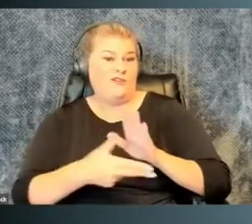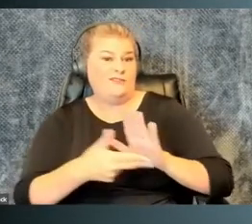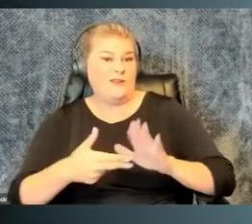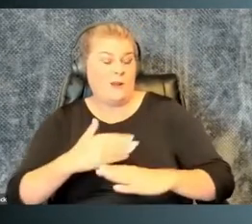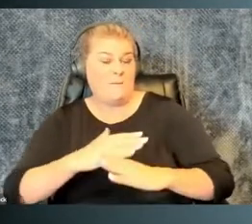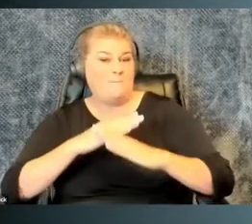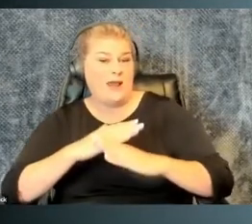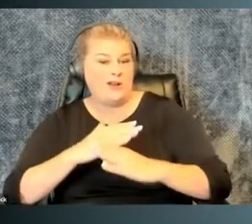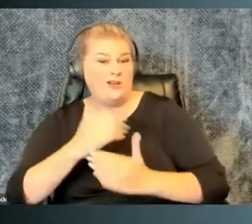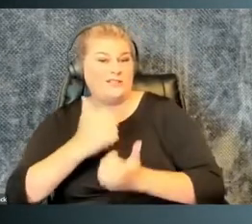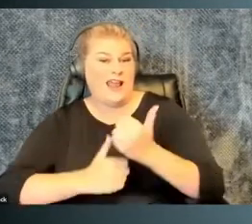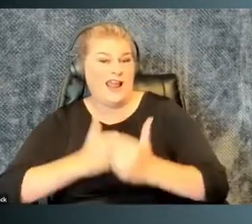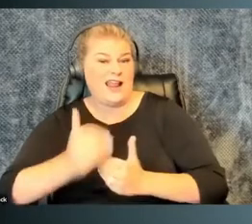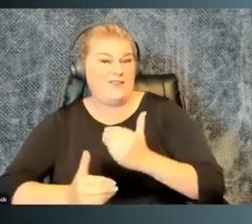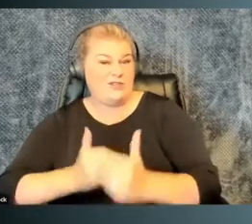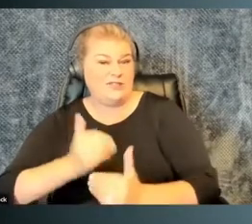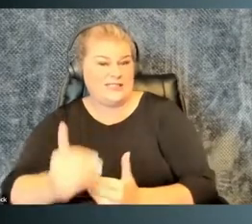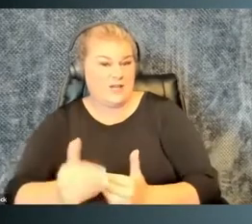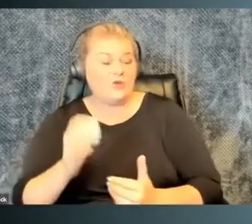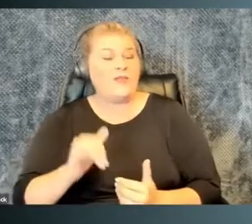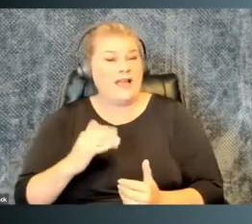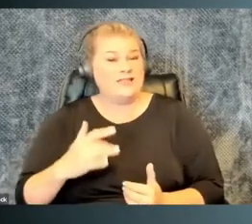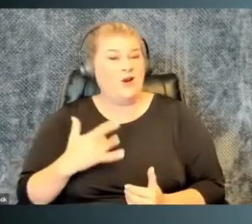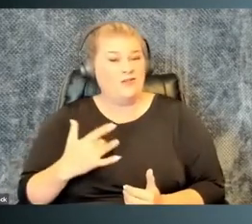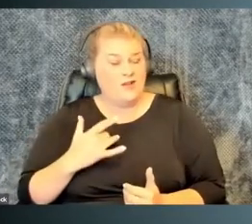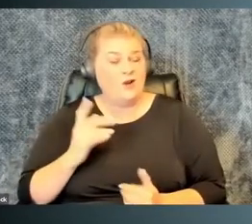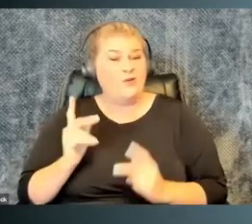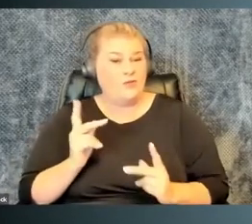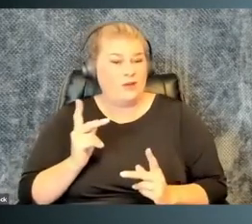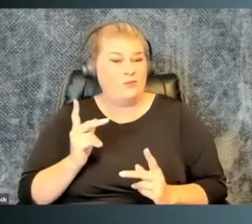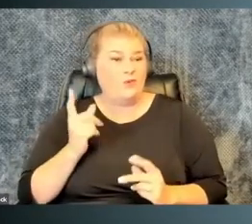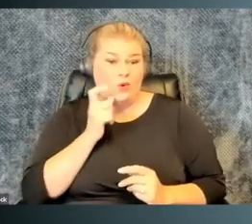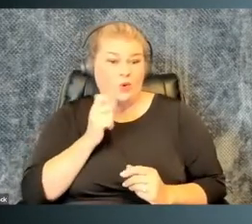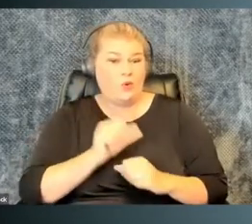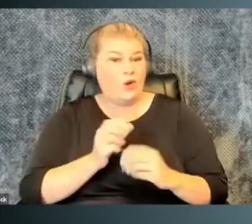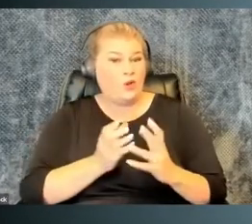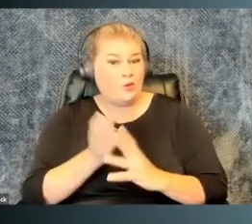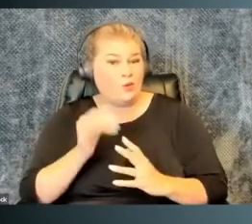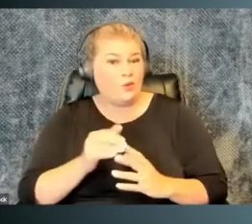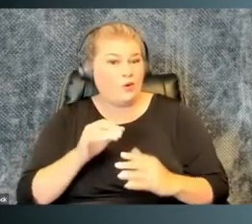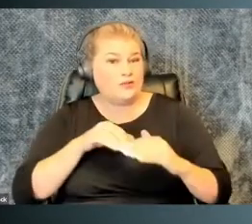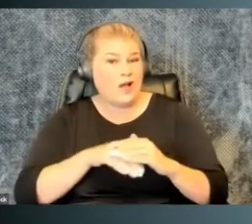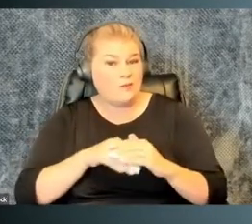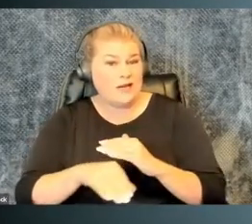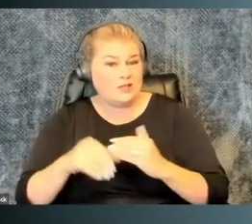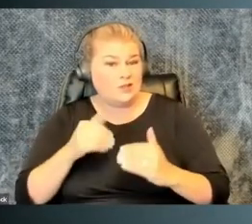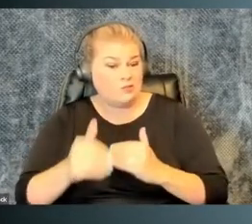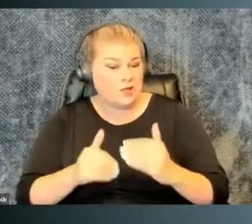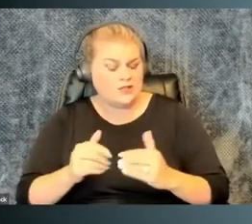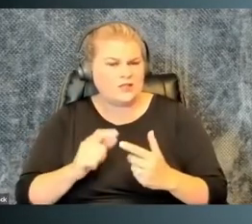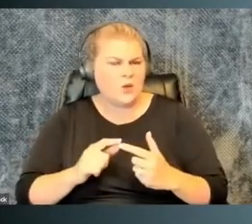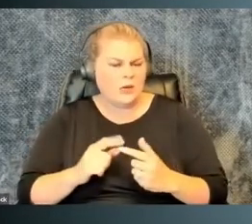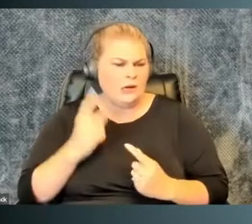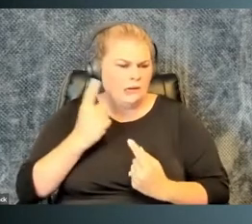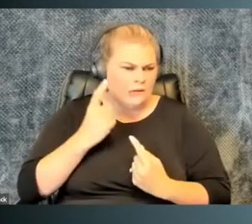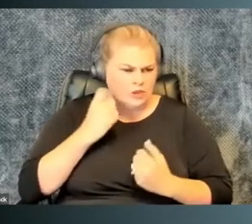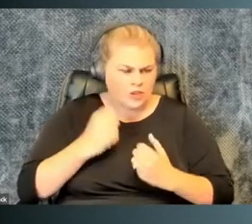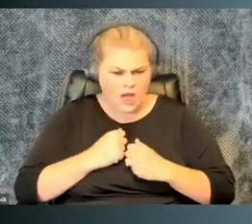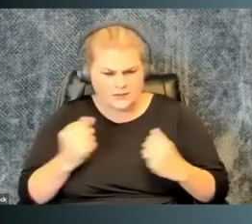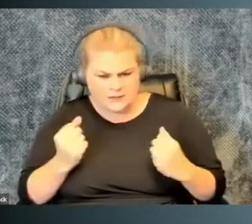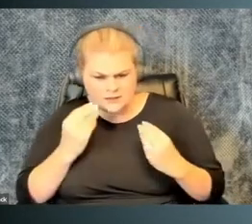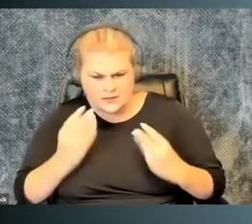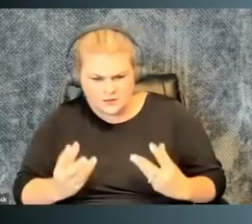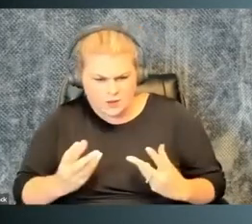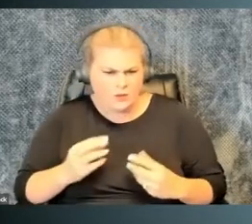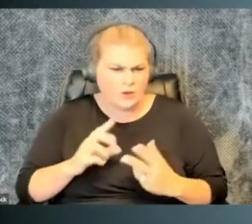barriers at every stage, which is how it can feel for people working through the accommodations process, or wondering about